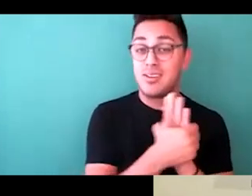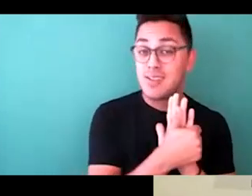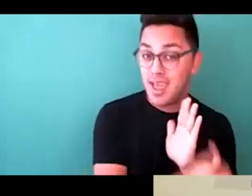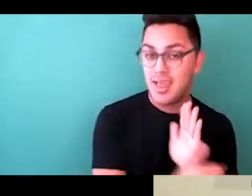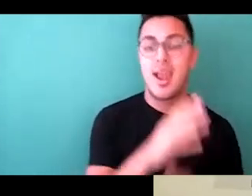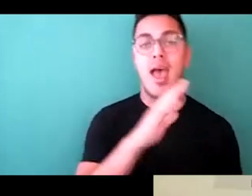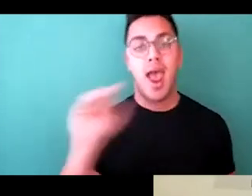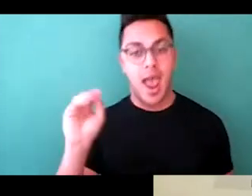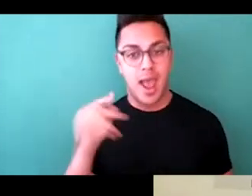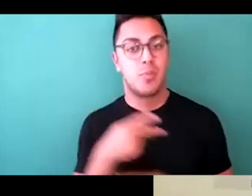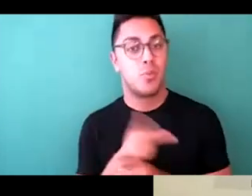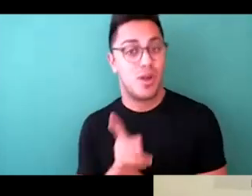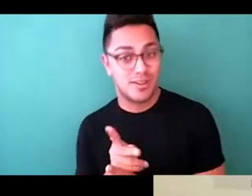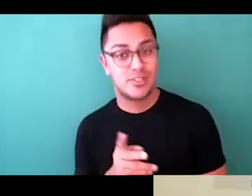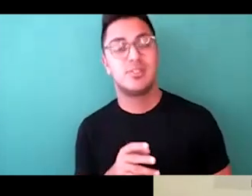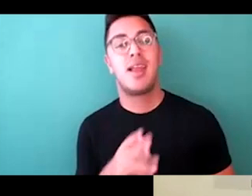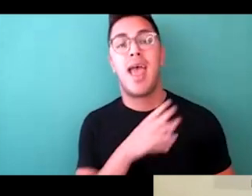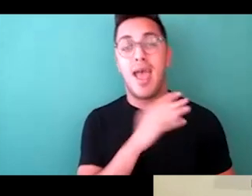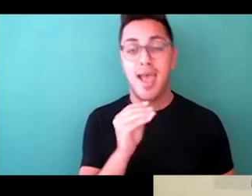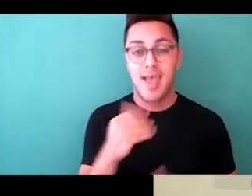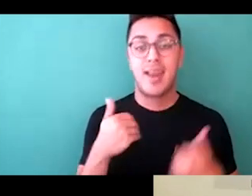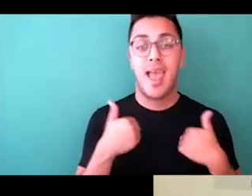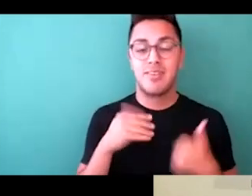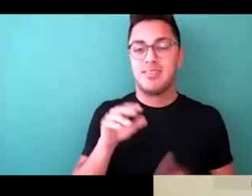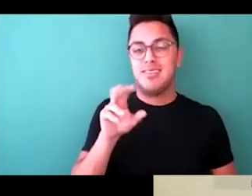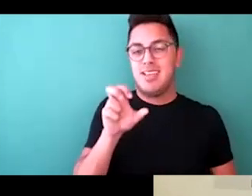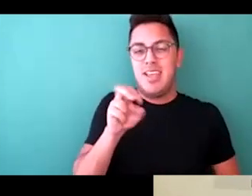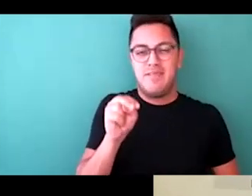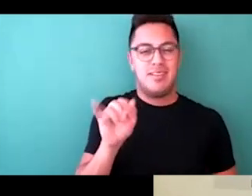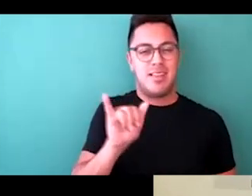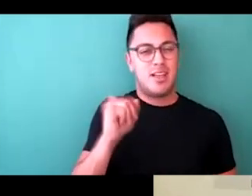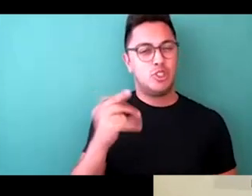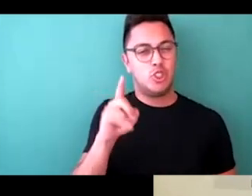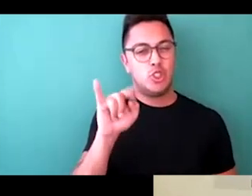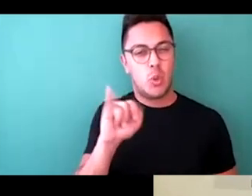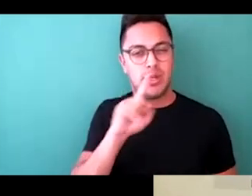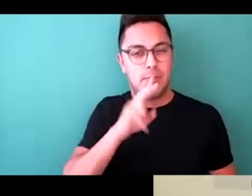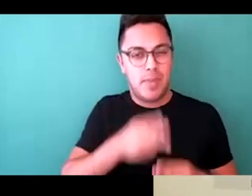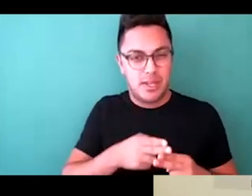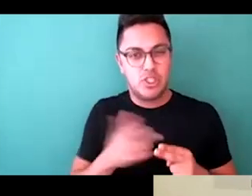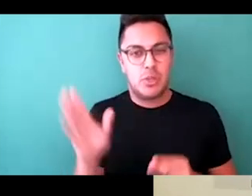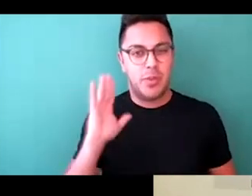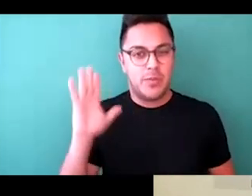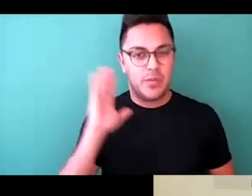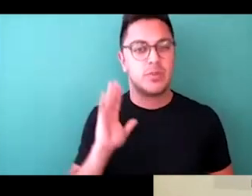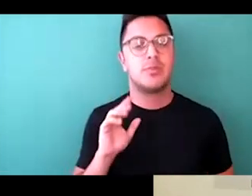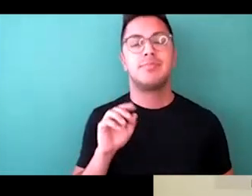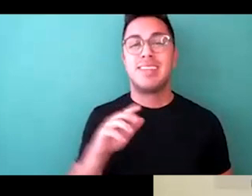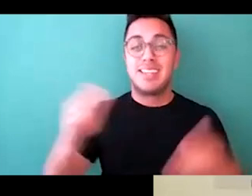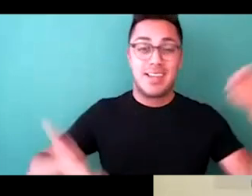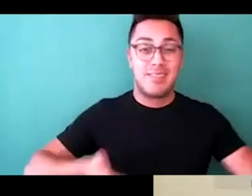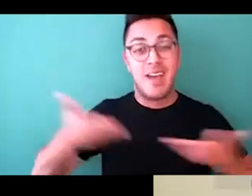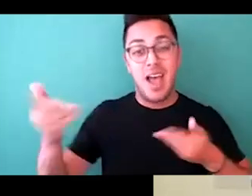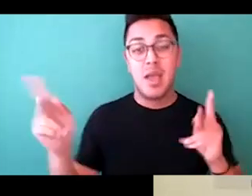the production and having even from, as Jody spoke about earlier, is inviting people with